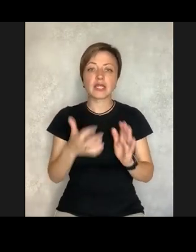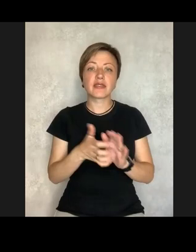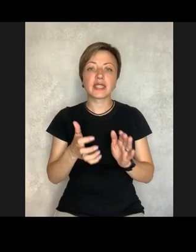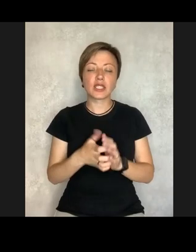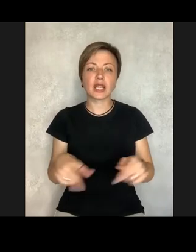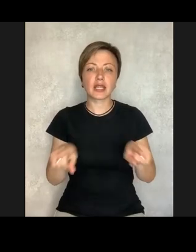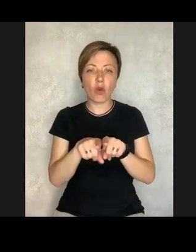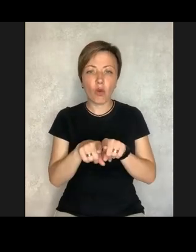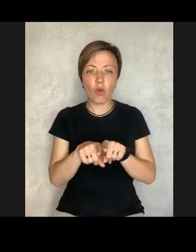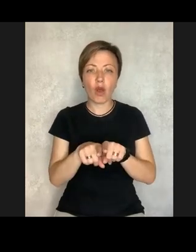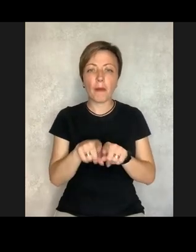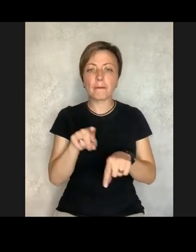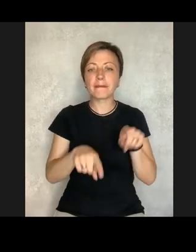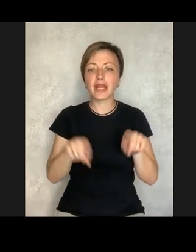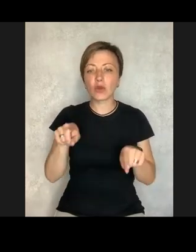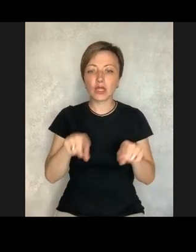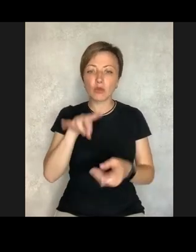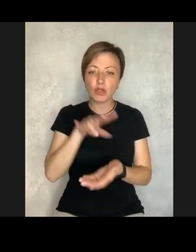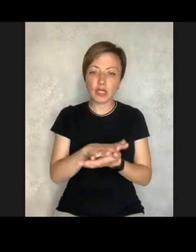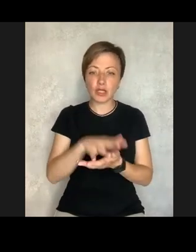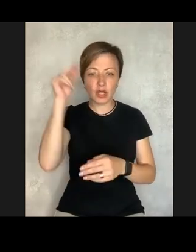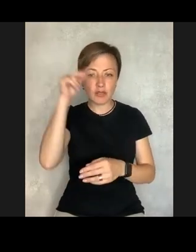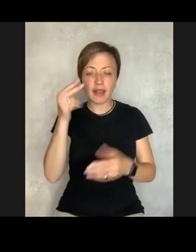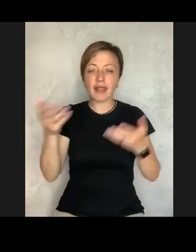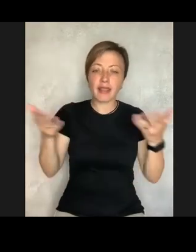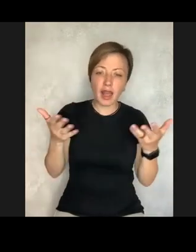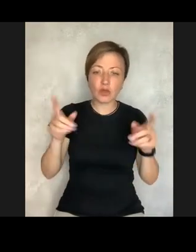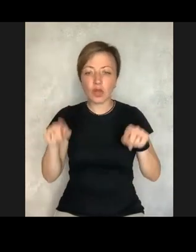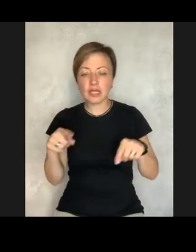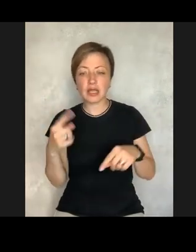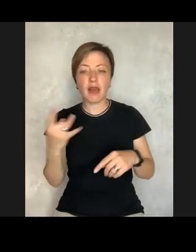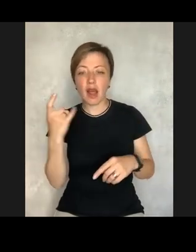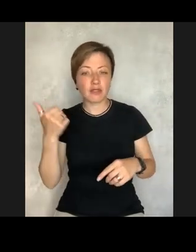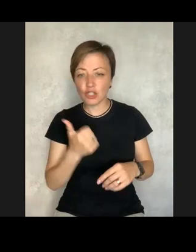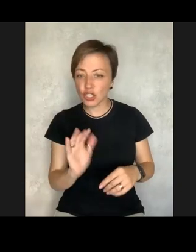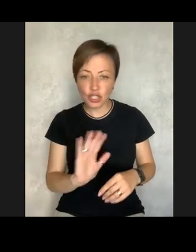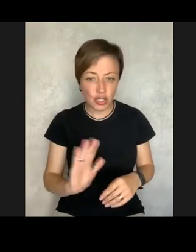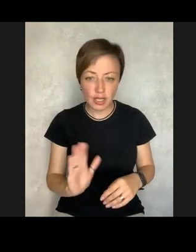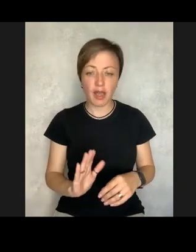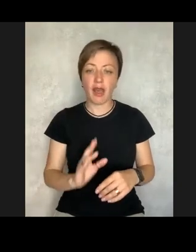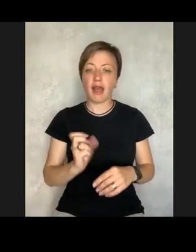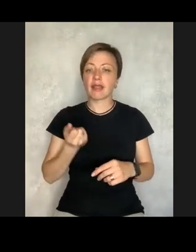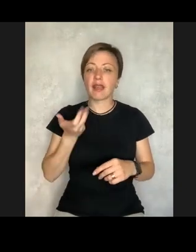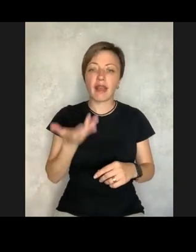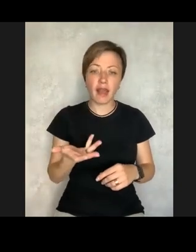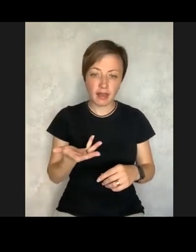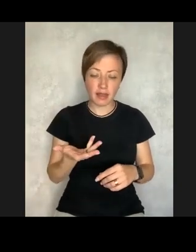We lack the regular systemic training, not just once in a week,